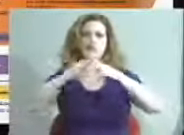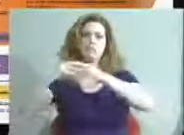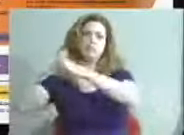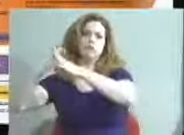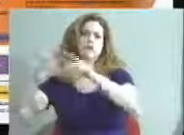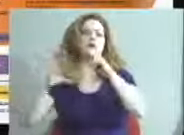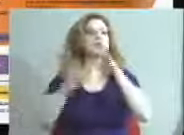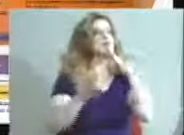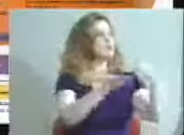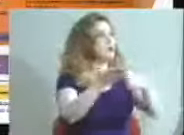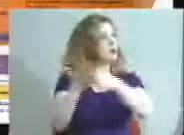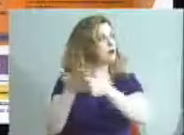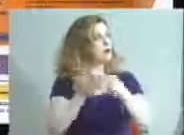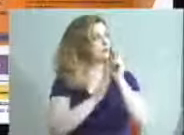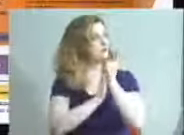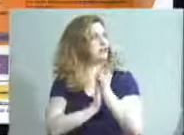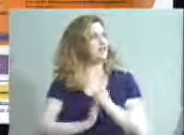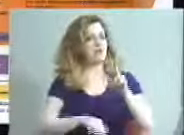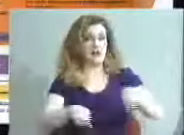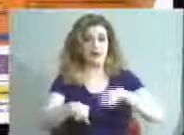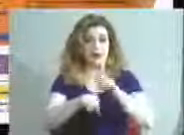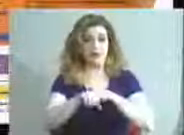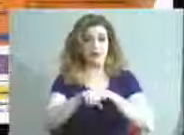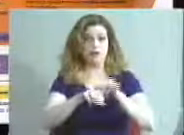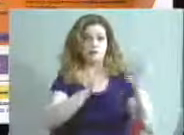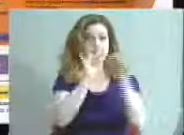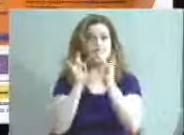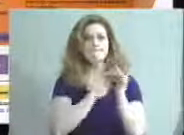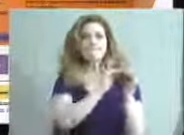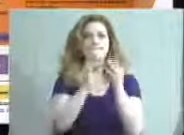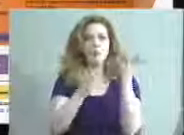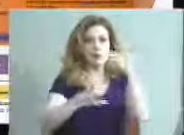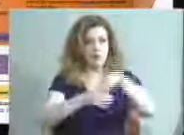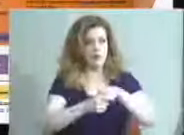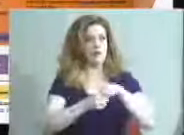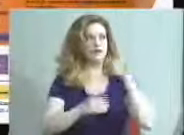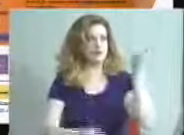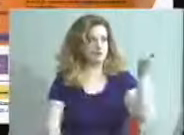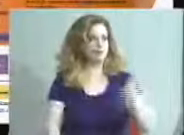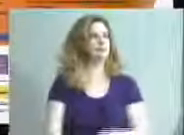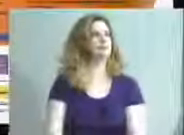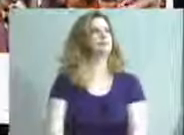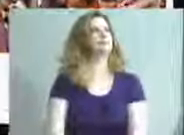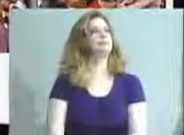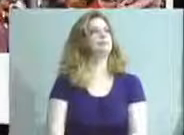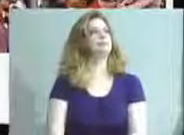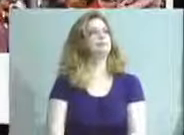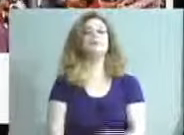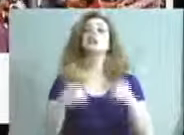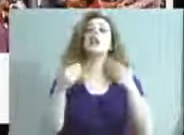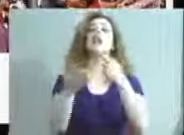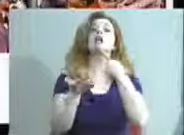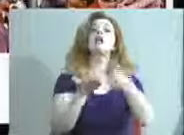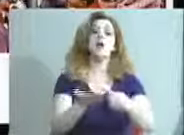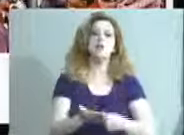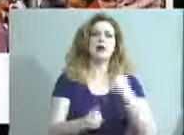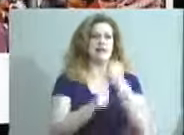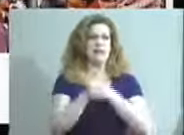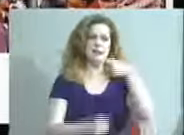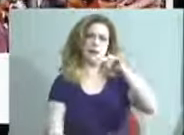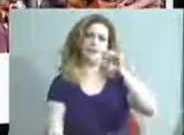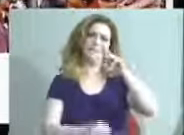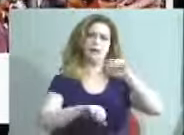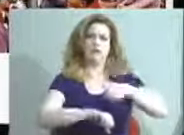well as action networks within Cradle to Career. Let's talk about each of the pillars briefly.